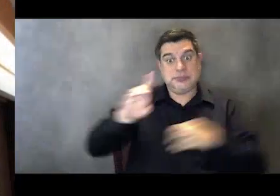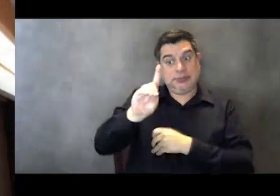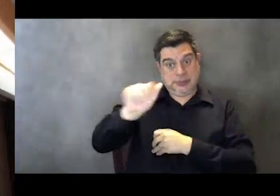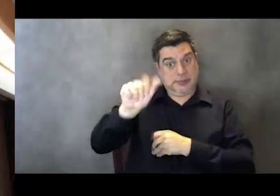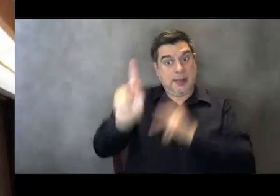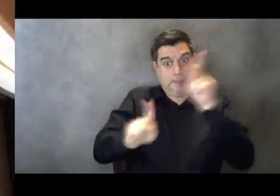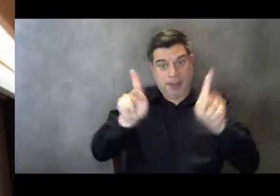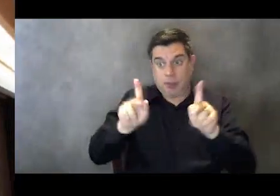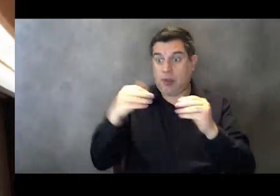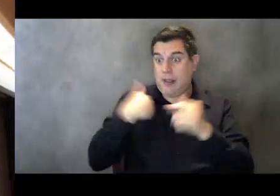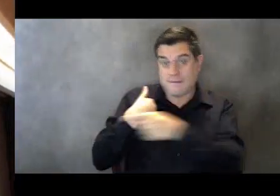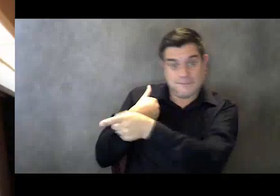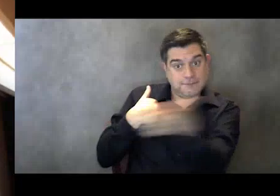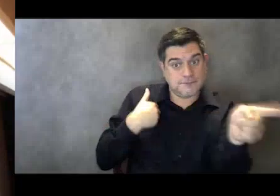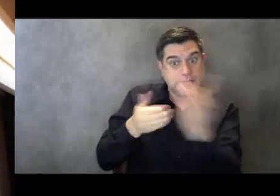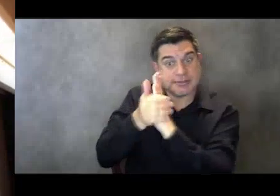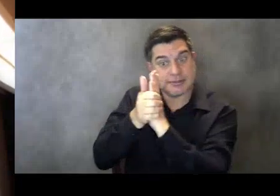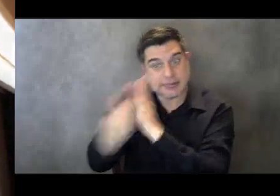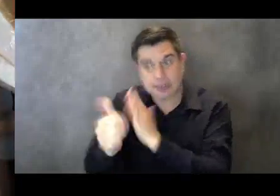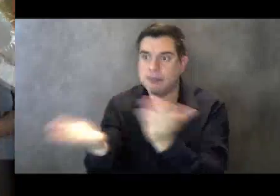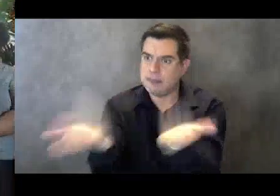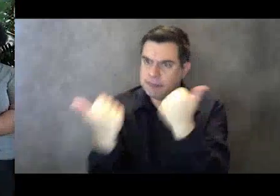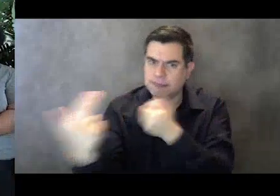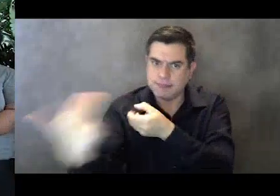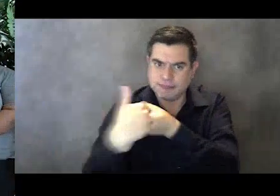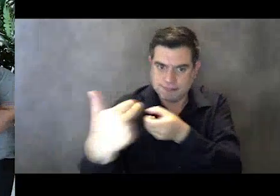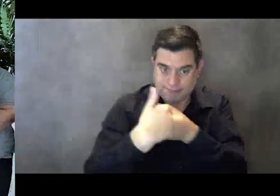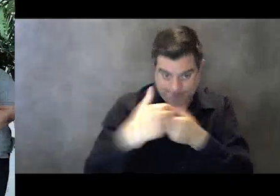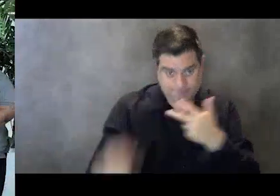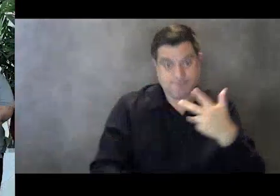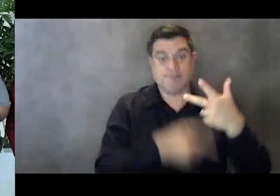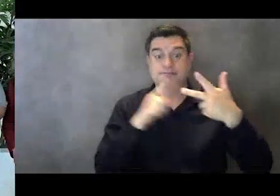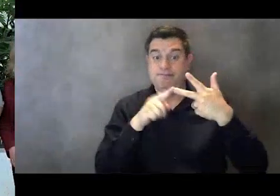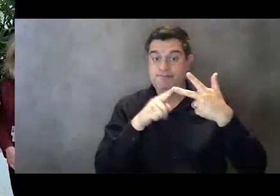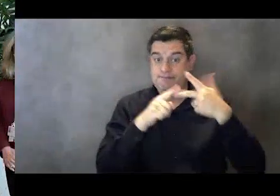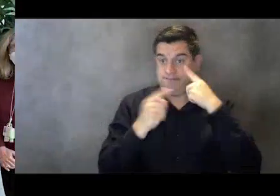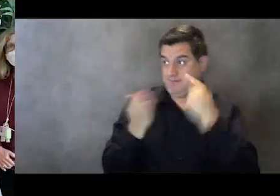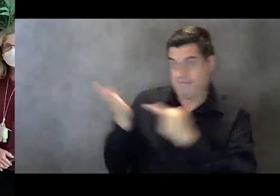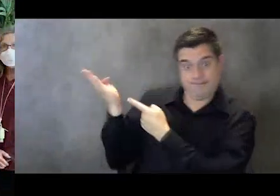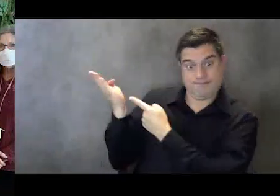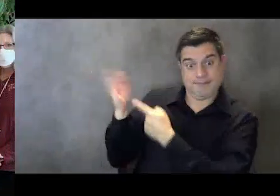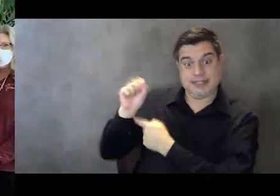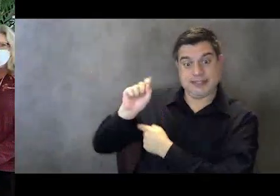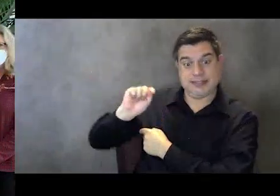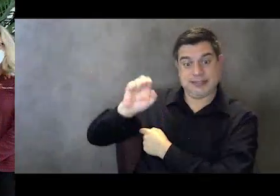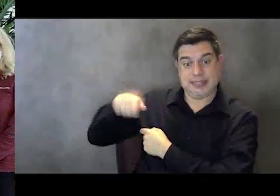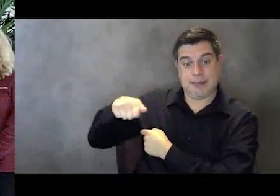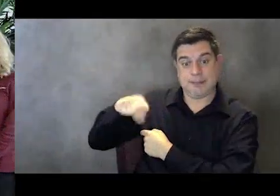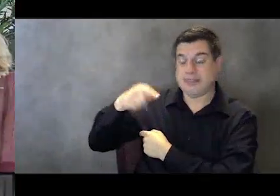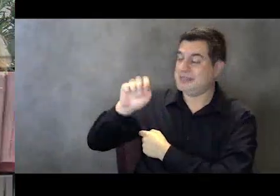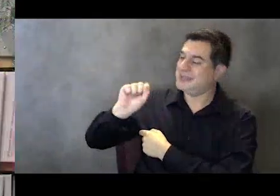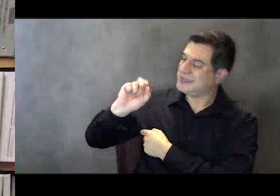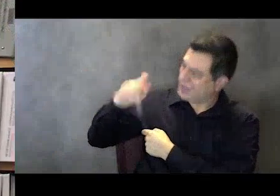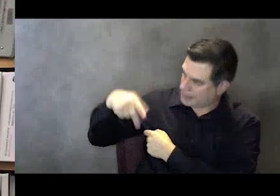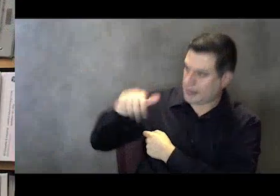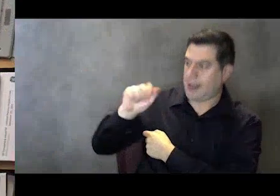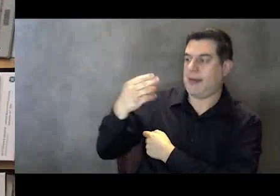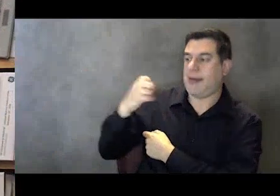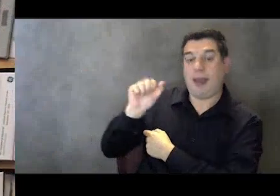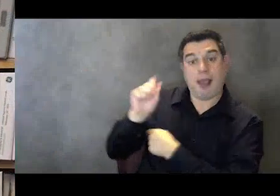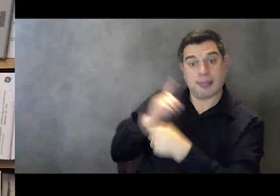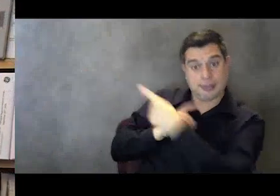workplace. Our Step Ahead program addresses the needs of youth 14 to 24